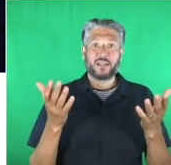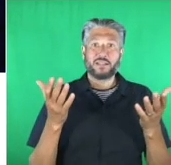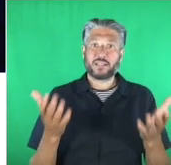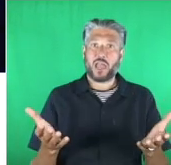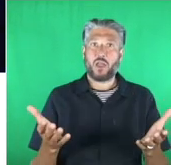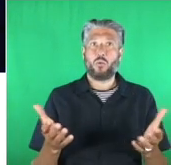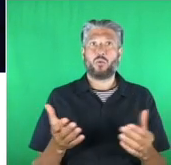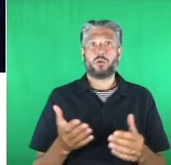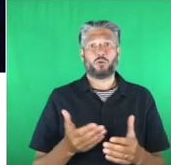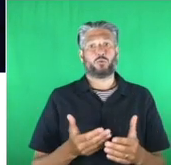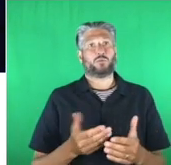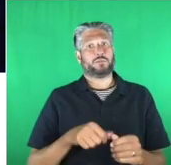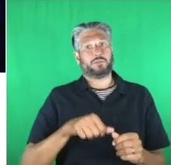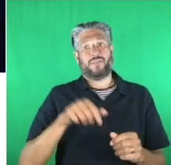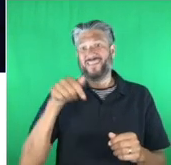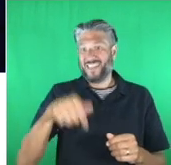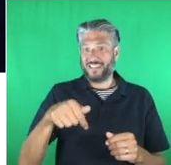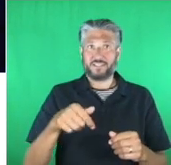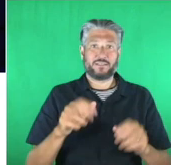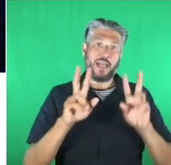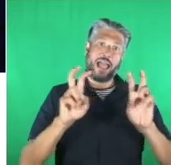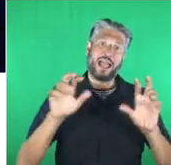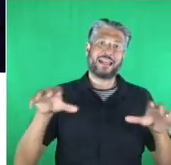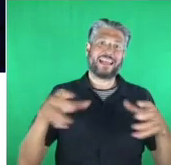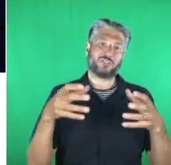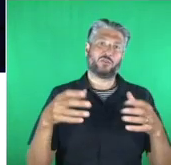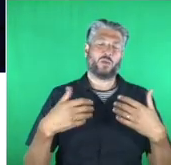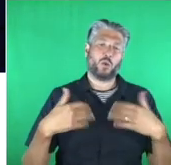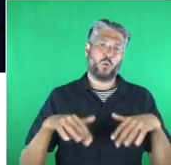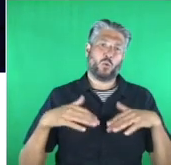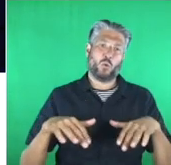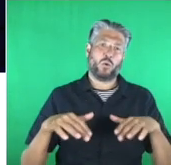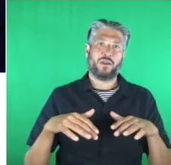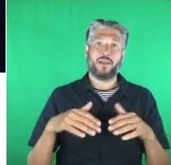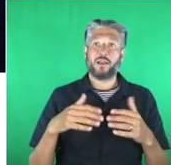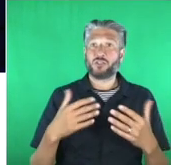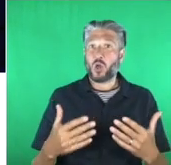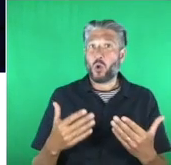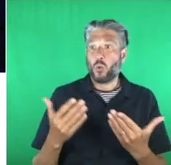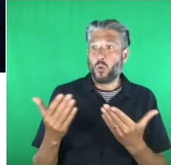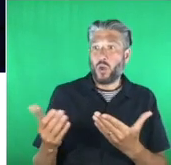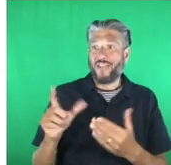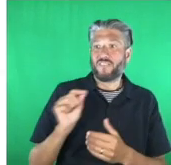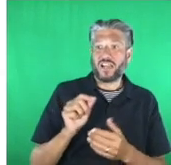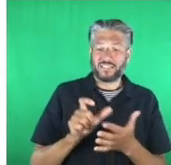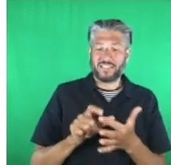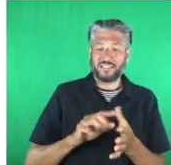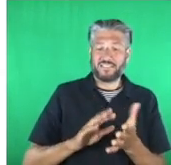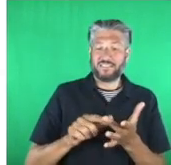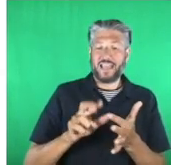agree and I can't wait to hear about the finalists so let's hand over to Damien Austin Walker from Do It.